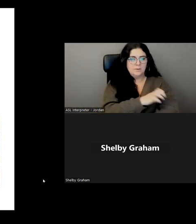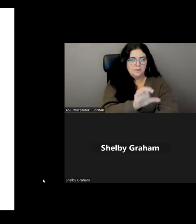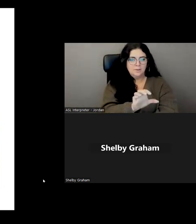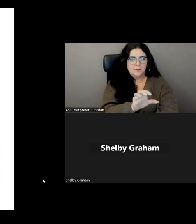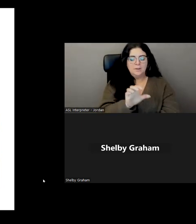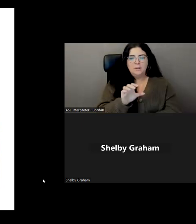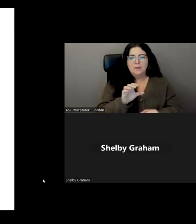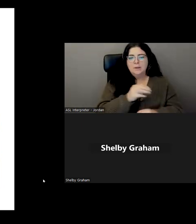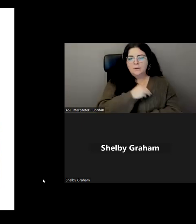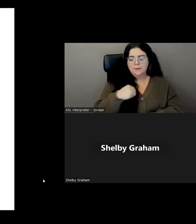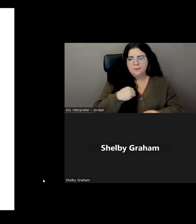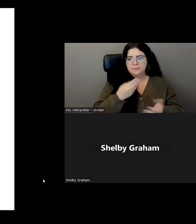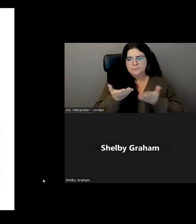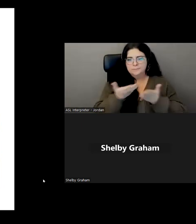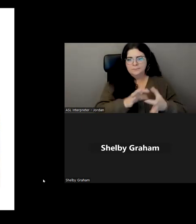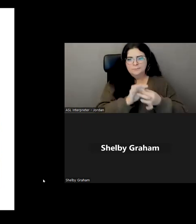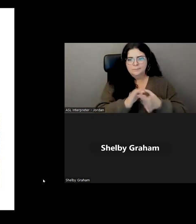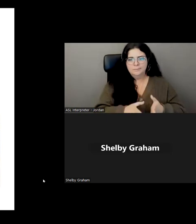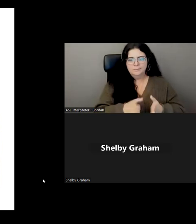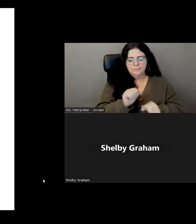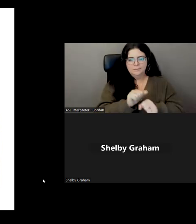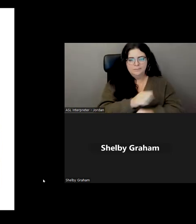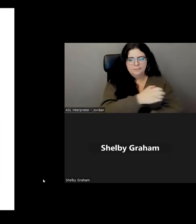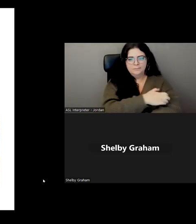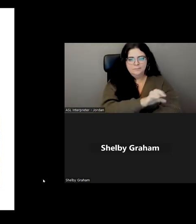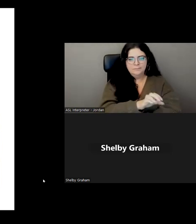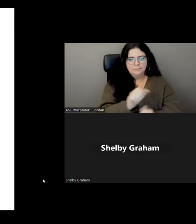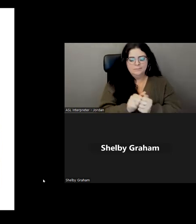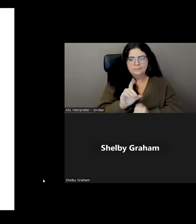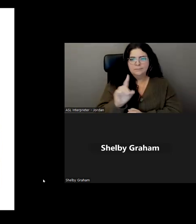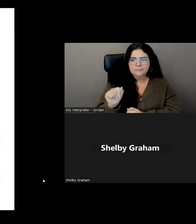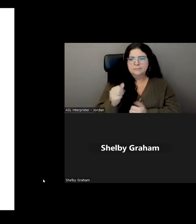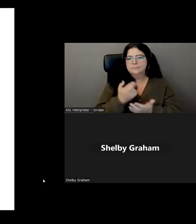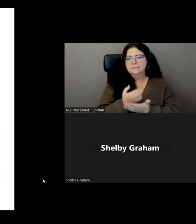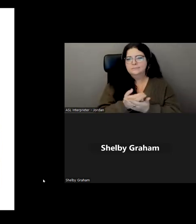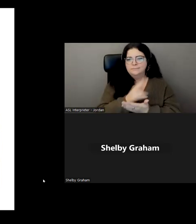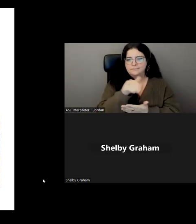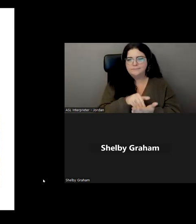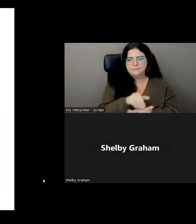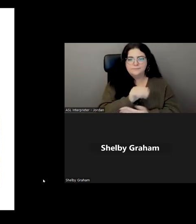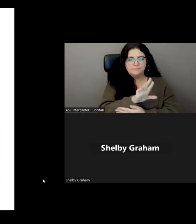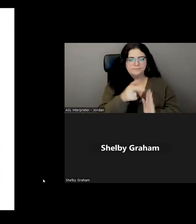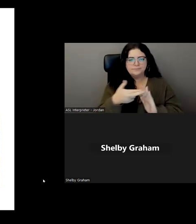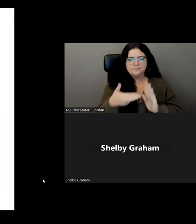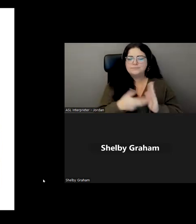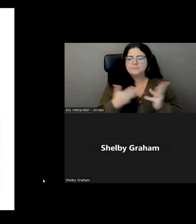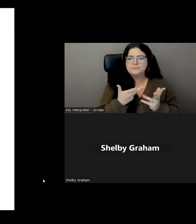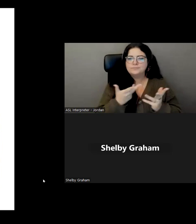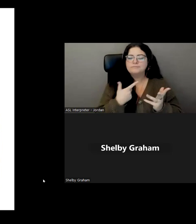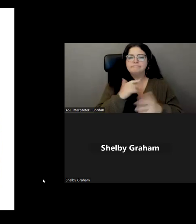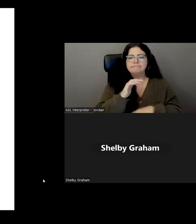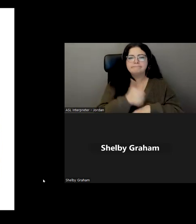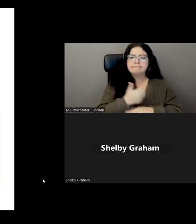coordinator at Empower with the Disability Resource Center. Her role is to coordinate social,